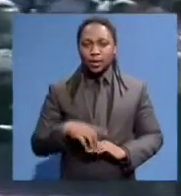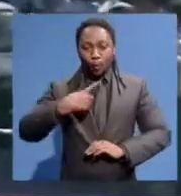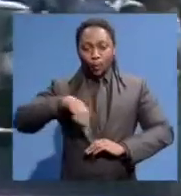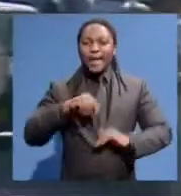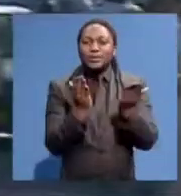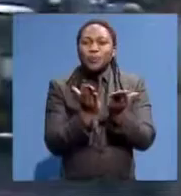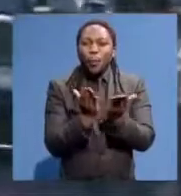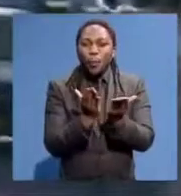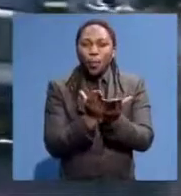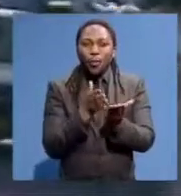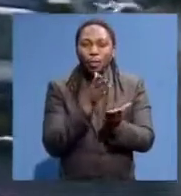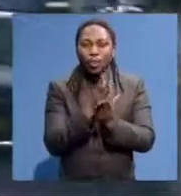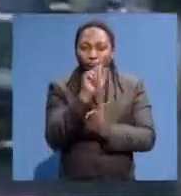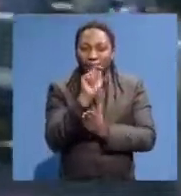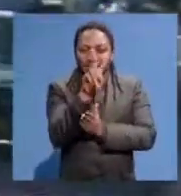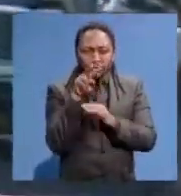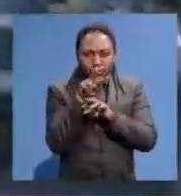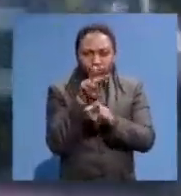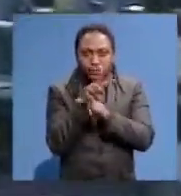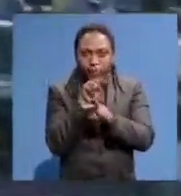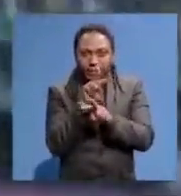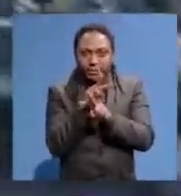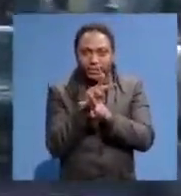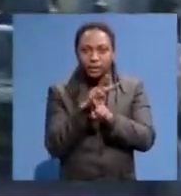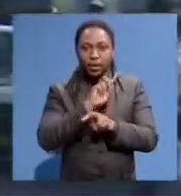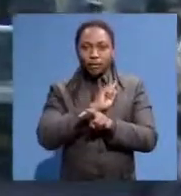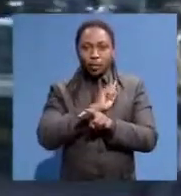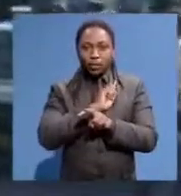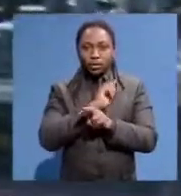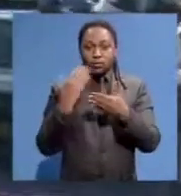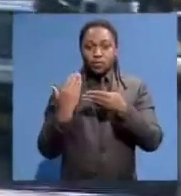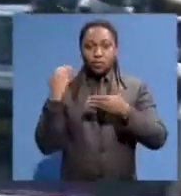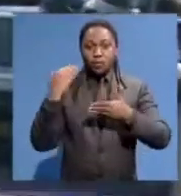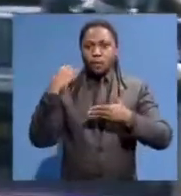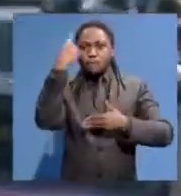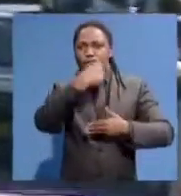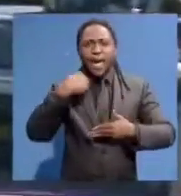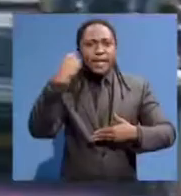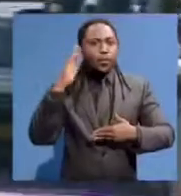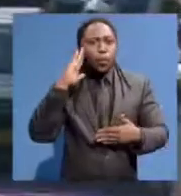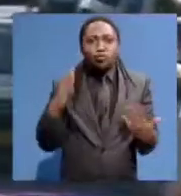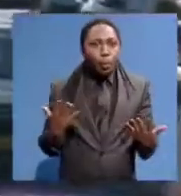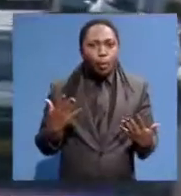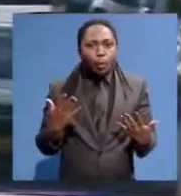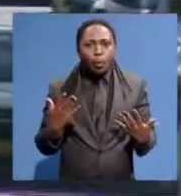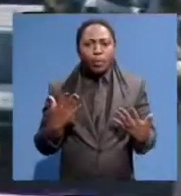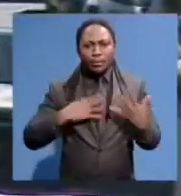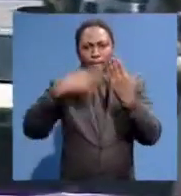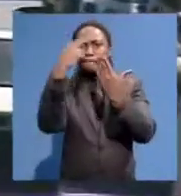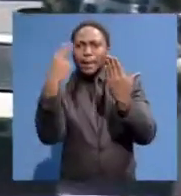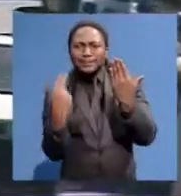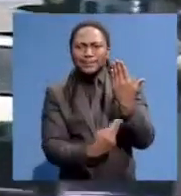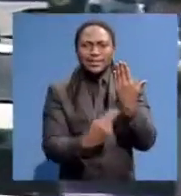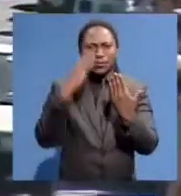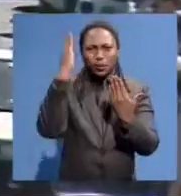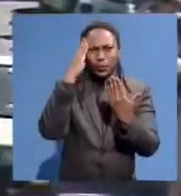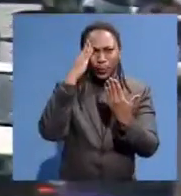around one little TV set. And because no one had seen Madiba's image or face and we had seen different paintings and people were